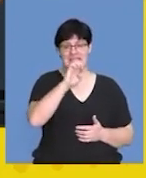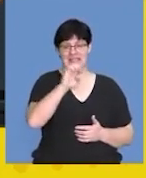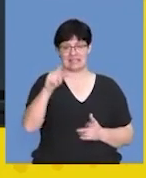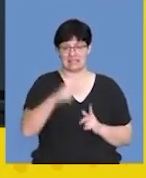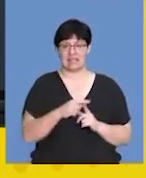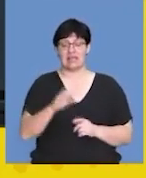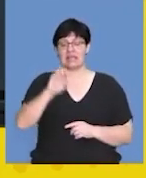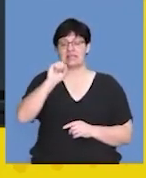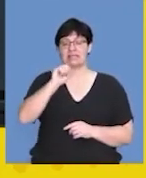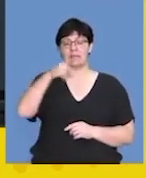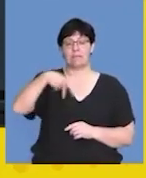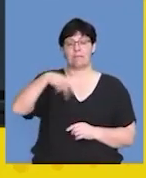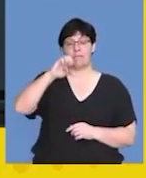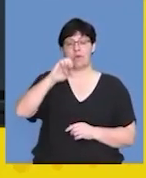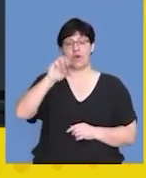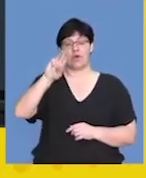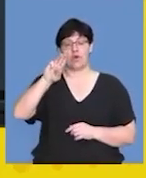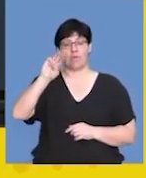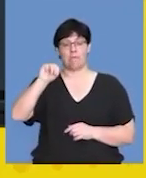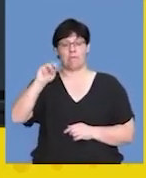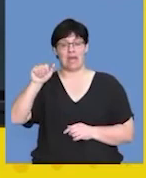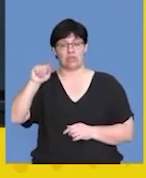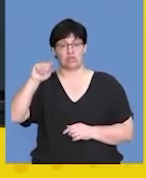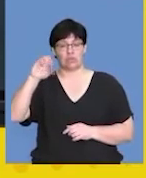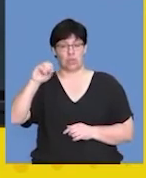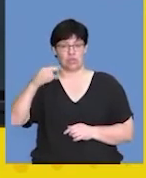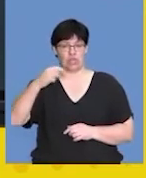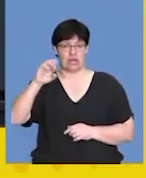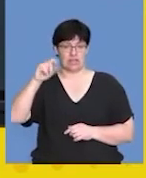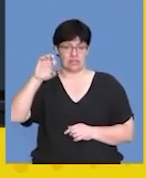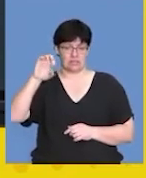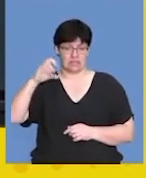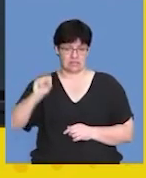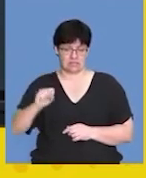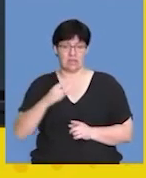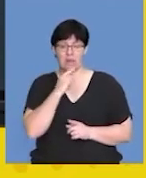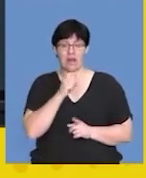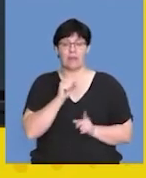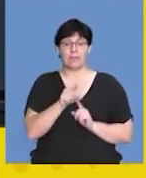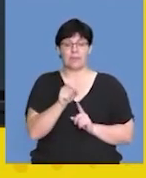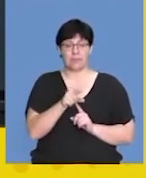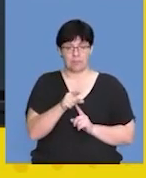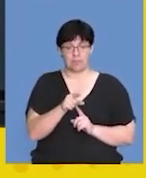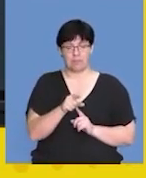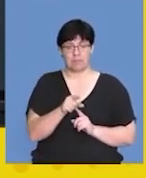spermatogenesis, which is the division that results in the formation of sperm cell.